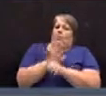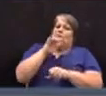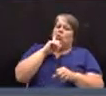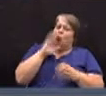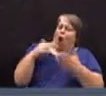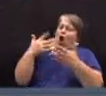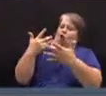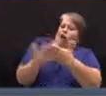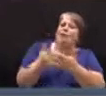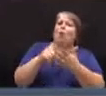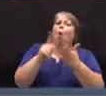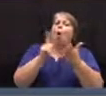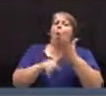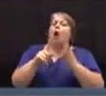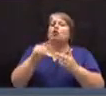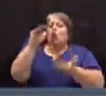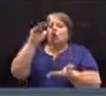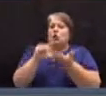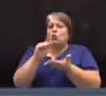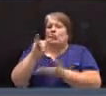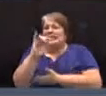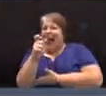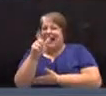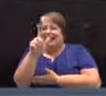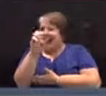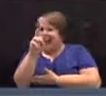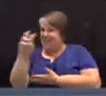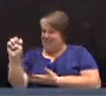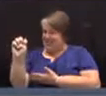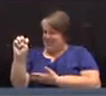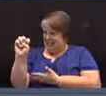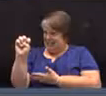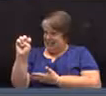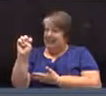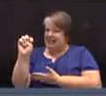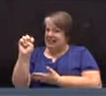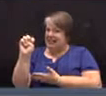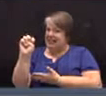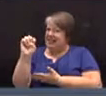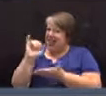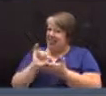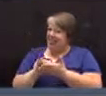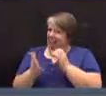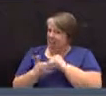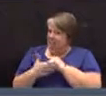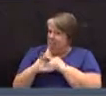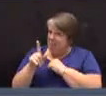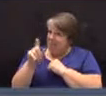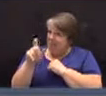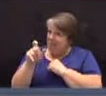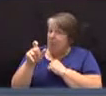what is the reduced tax levy. Is that helpful?